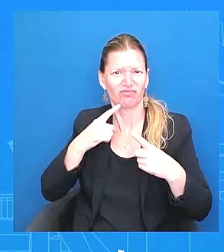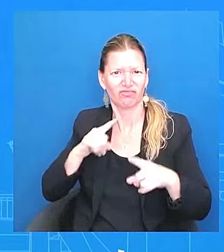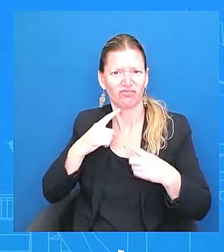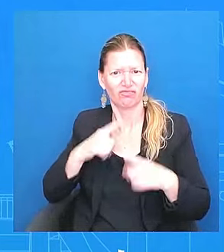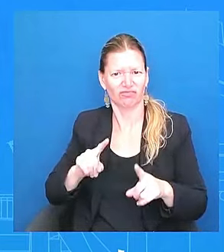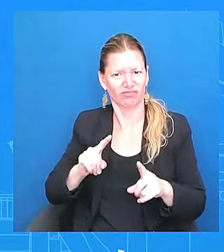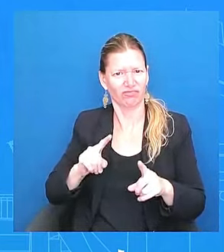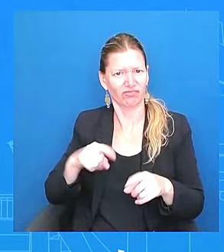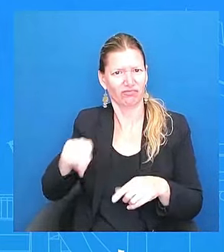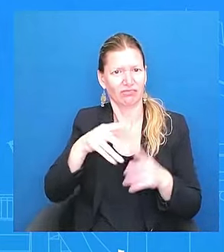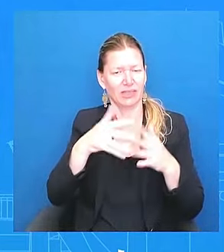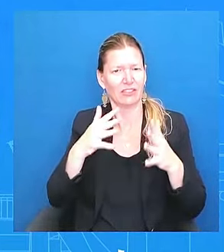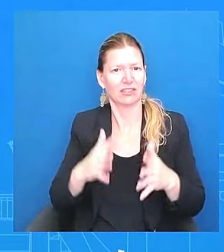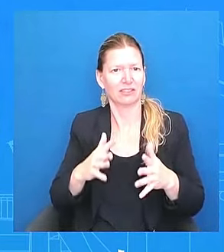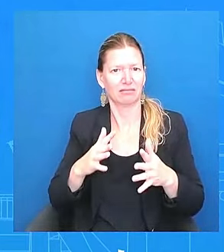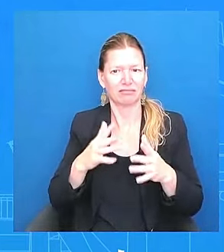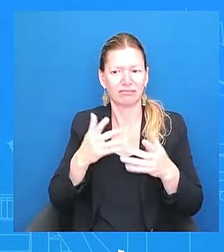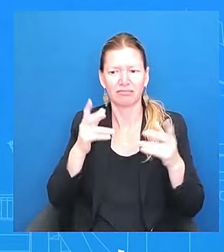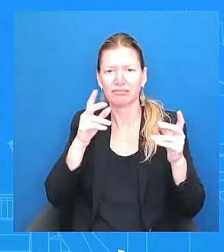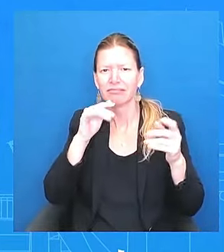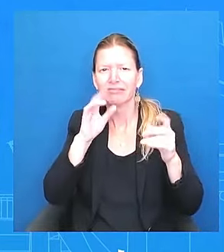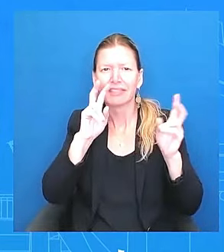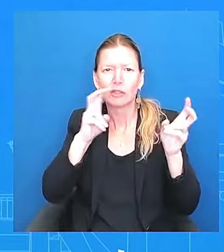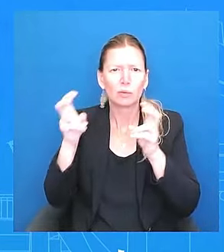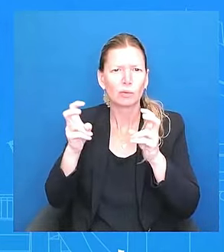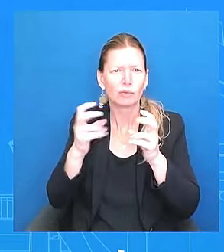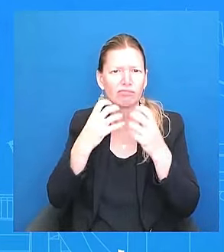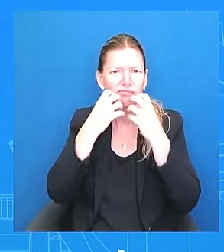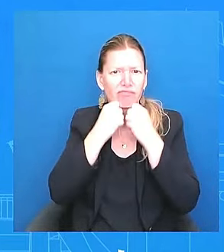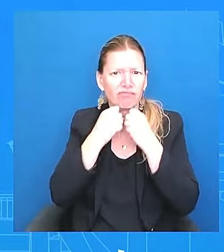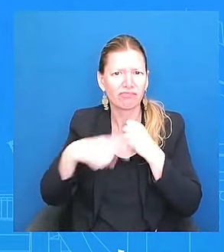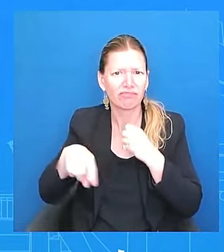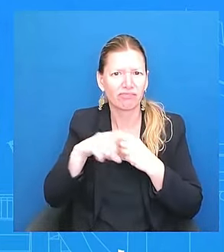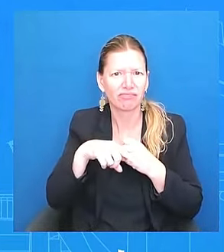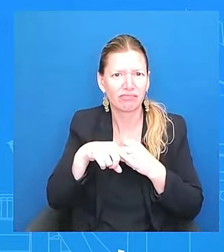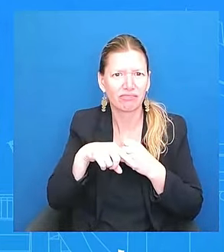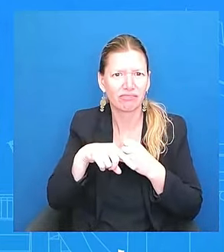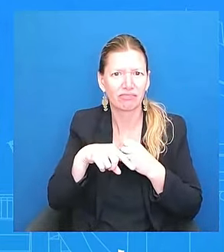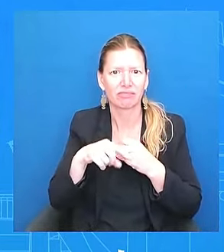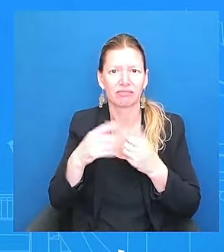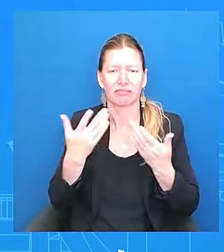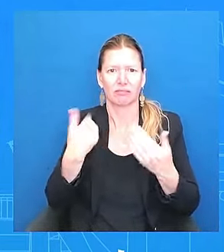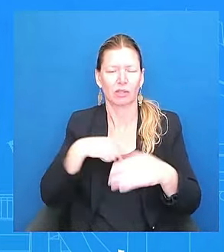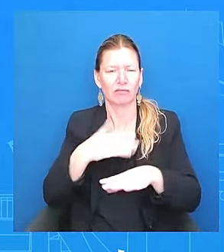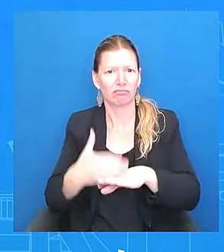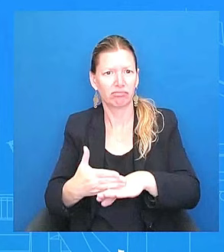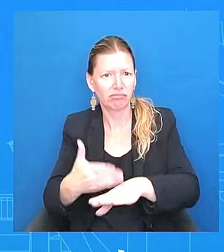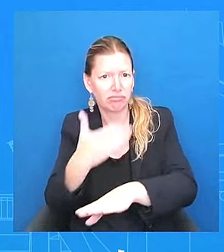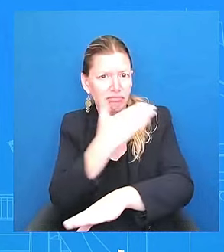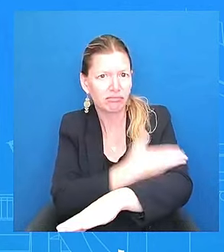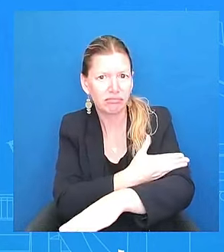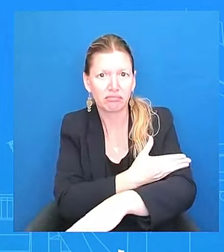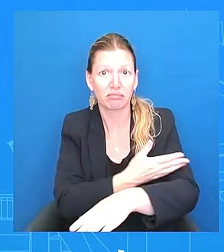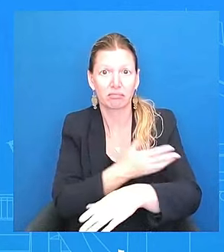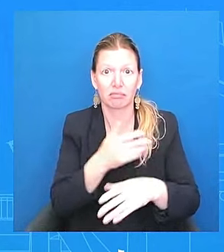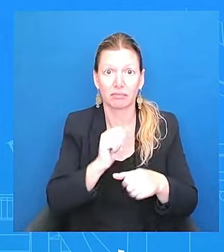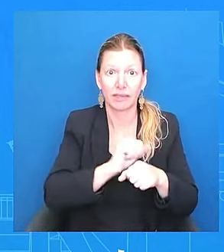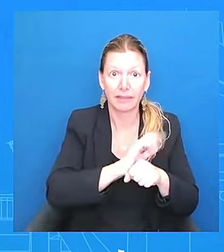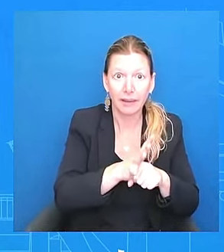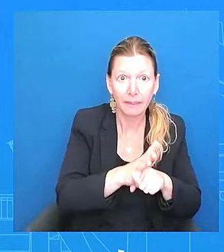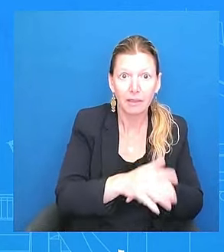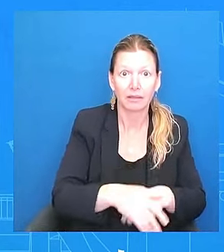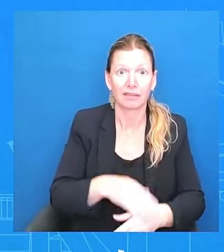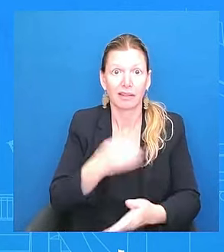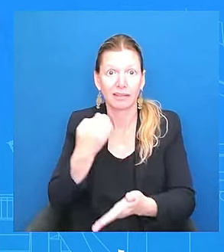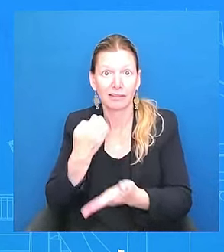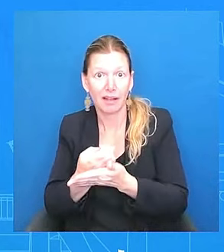whether it's the pandemic, the economy, expanding health care, all of those things matter to the American people. And so that's going to be